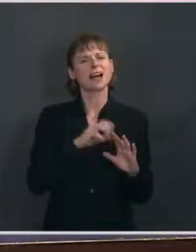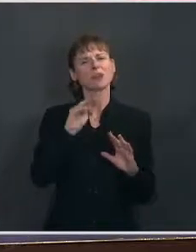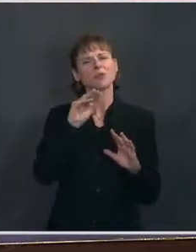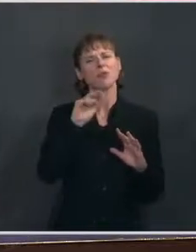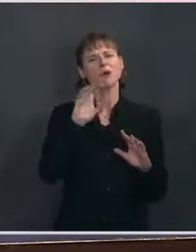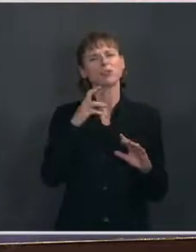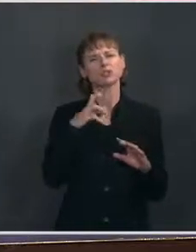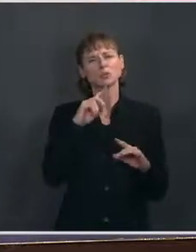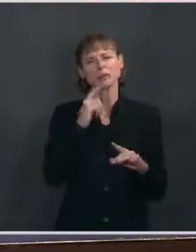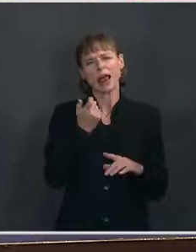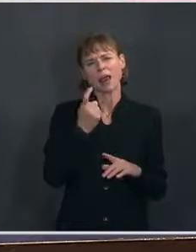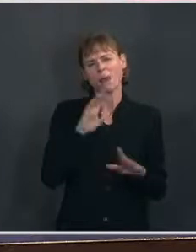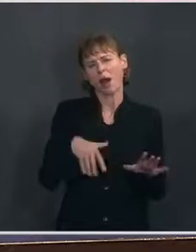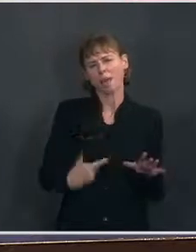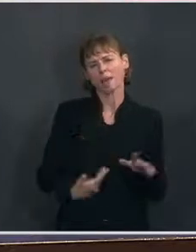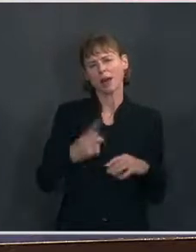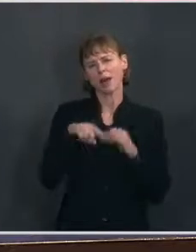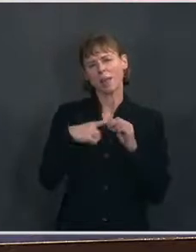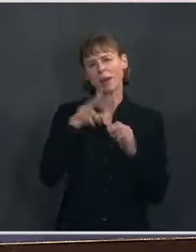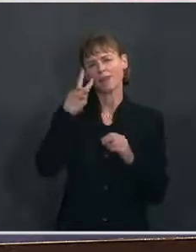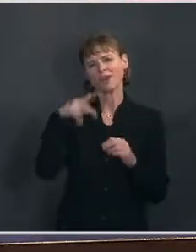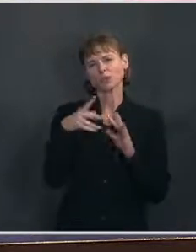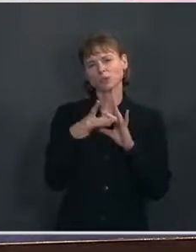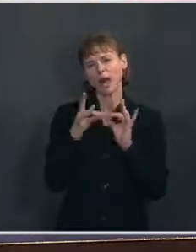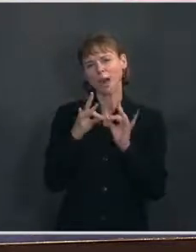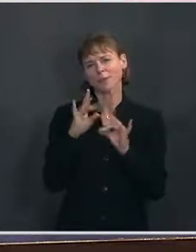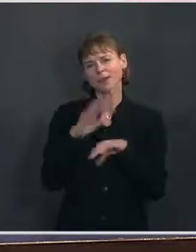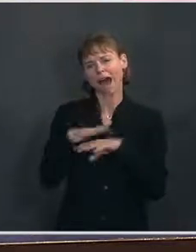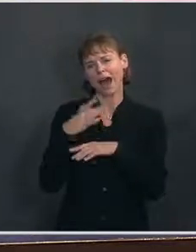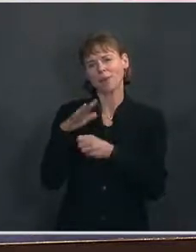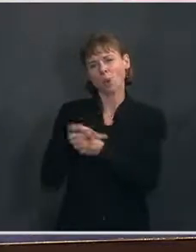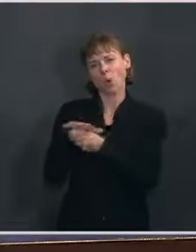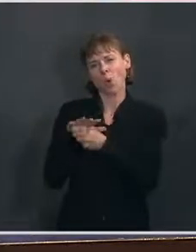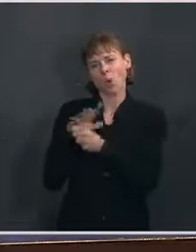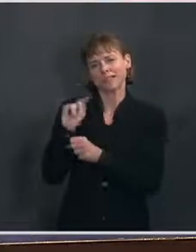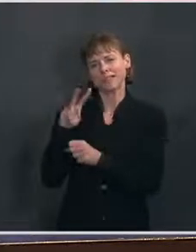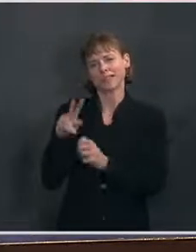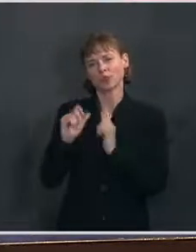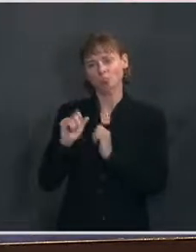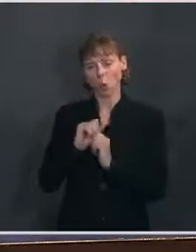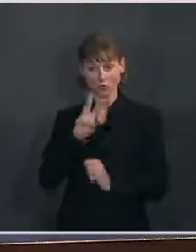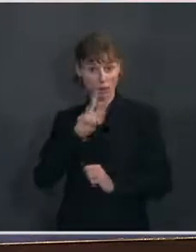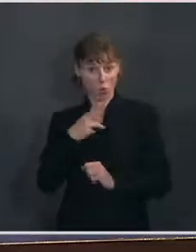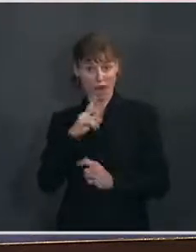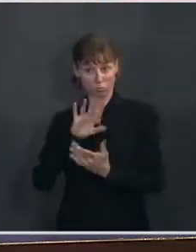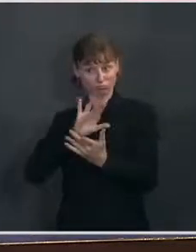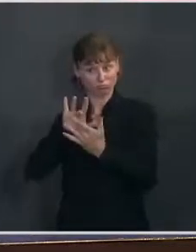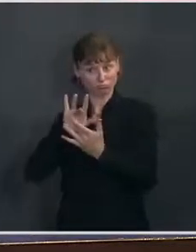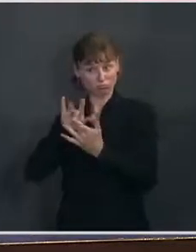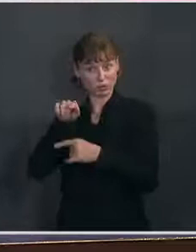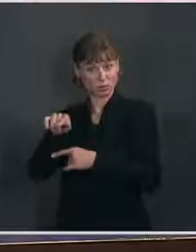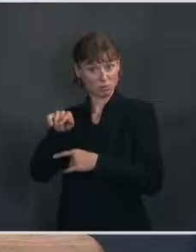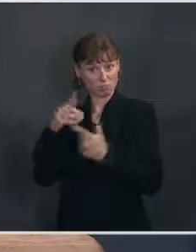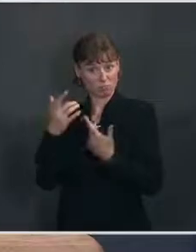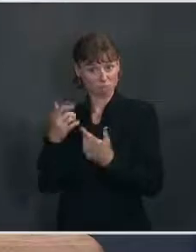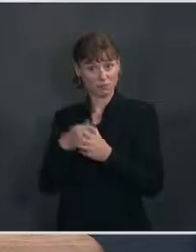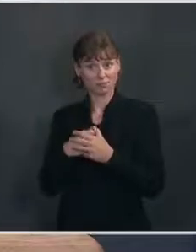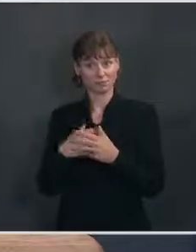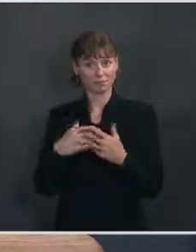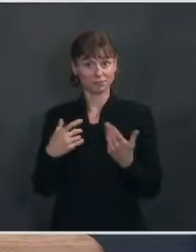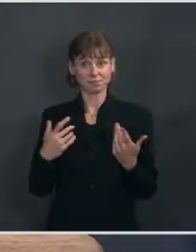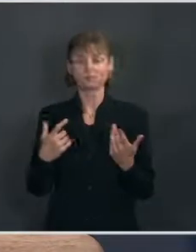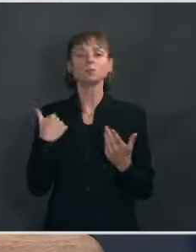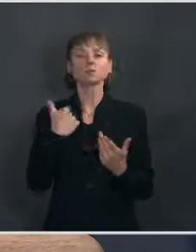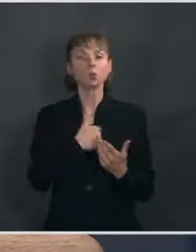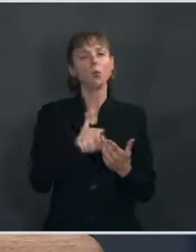some comments the Vice President made on a local television show. Has the White House reached out to him in any way to kind of clear the air? Ms. We've been